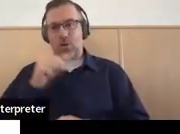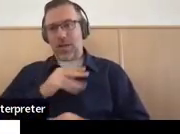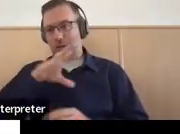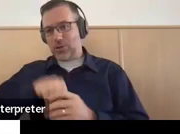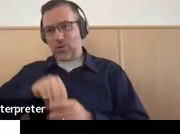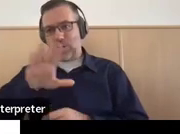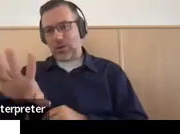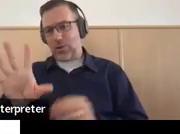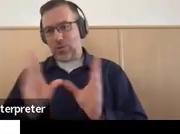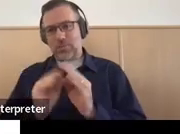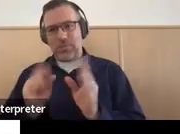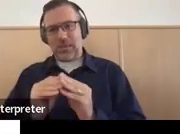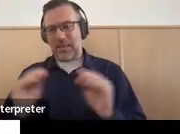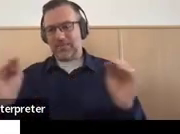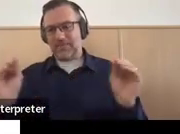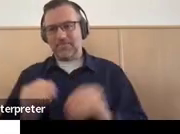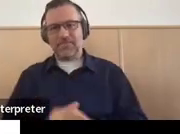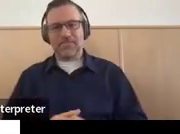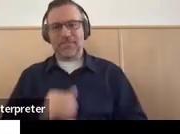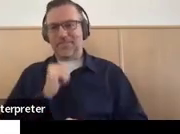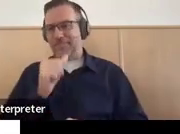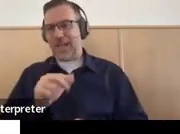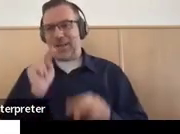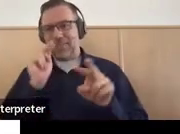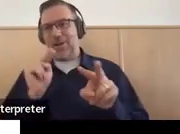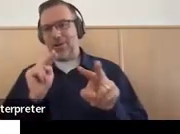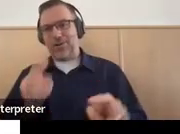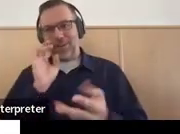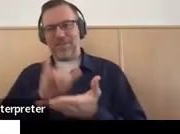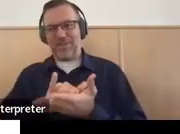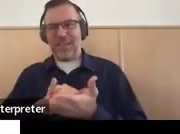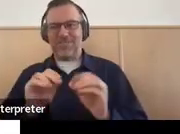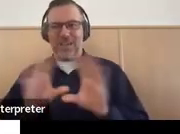we're not monitoring for that, obviously.